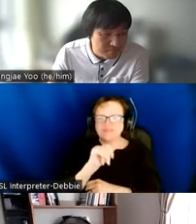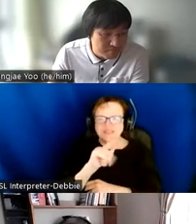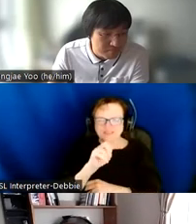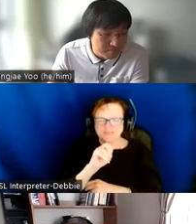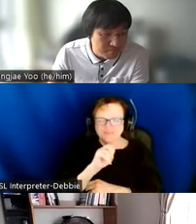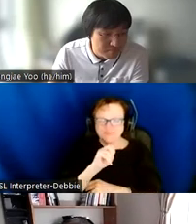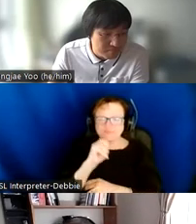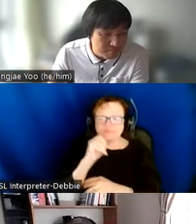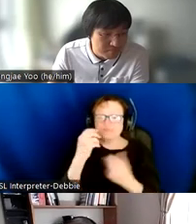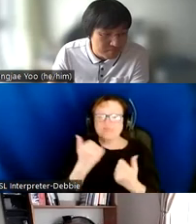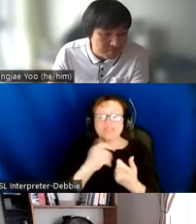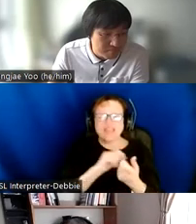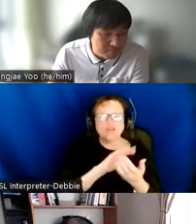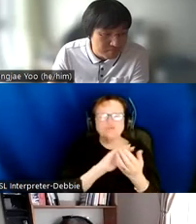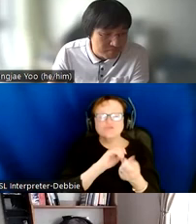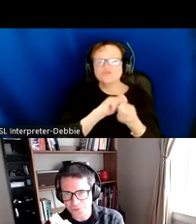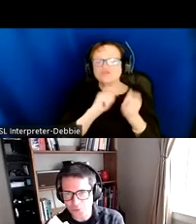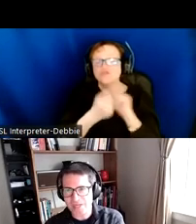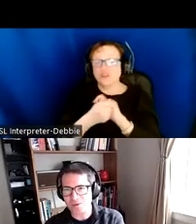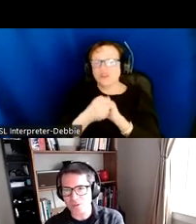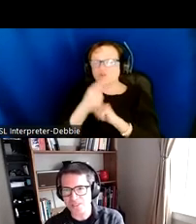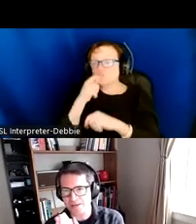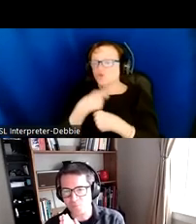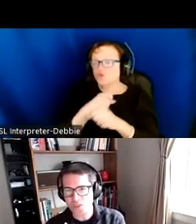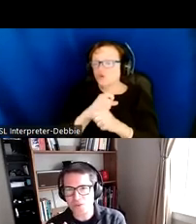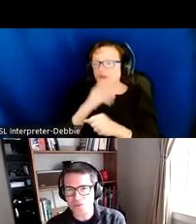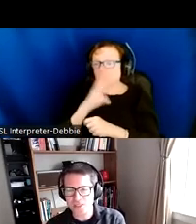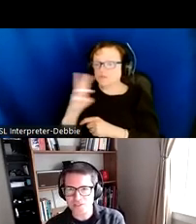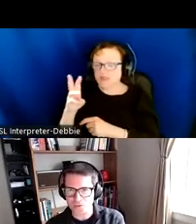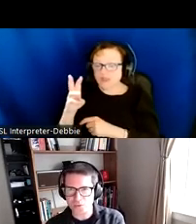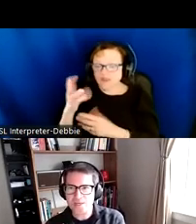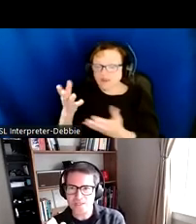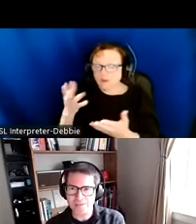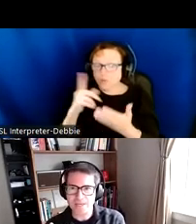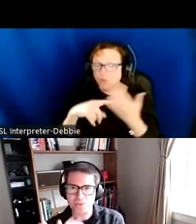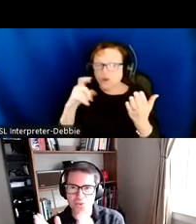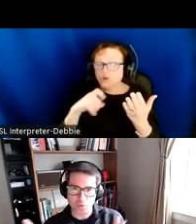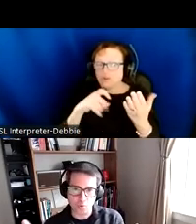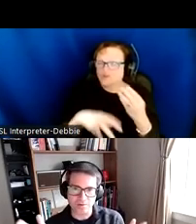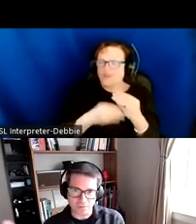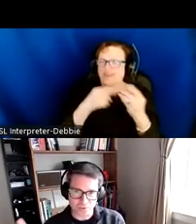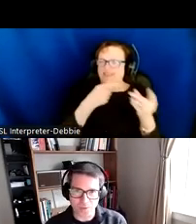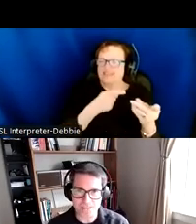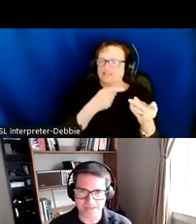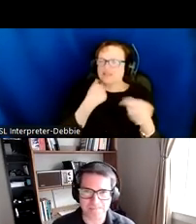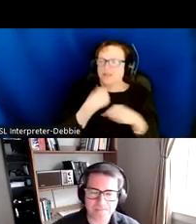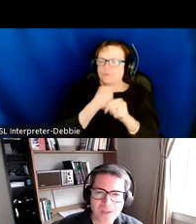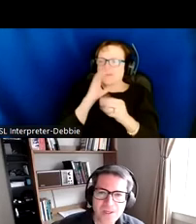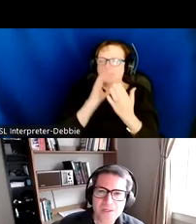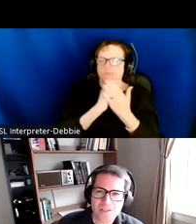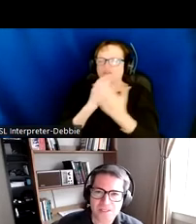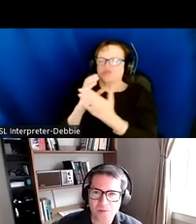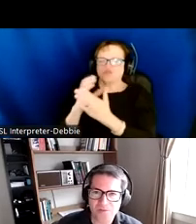to switch gears and talk to website creators. So if you're creating a website, what do you need to do to make image work well for your website?